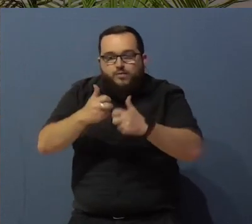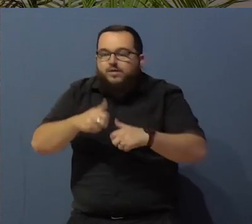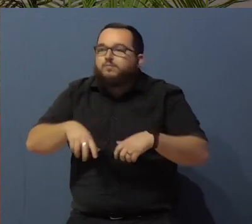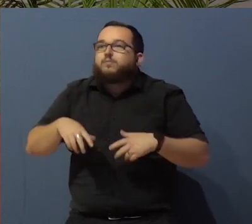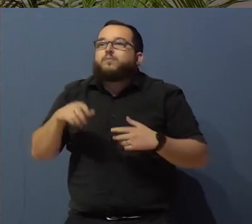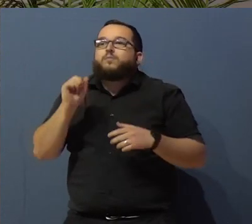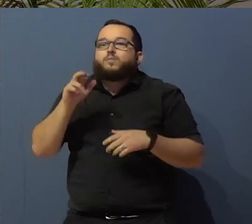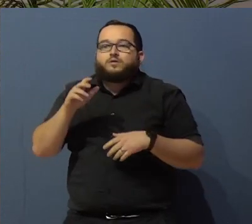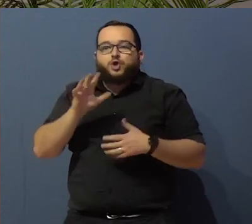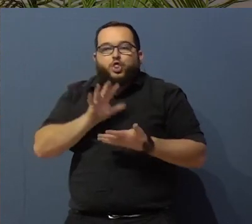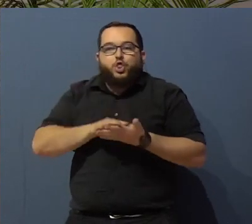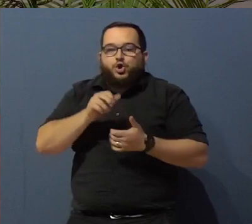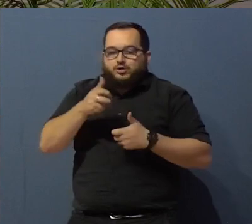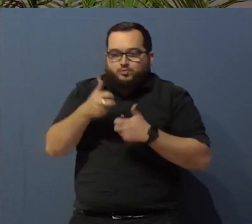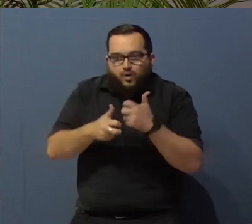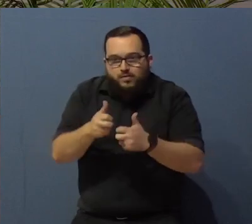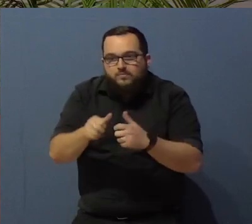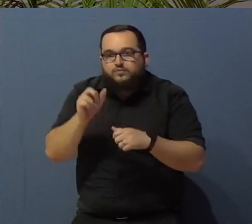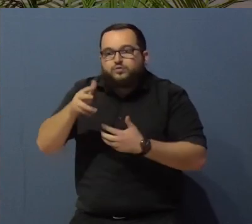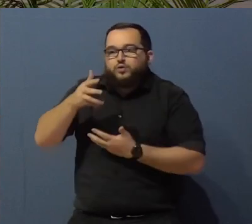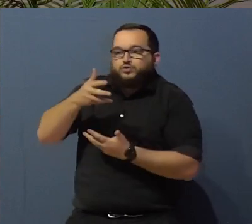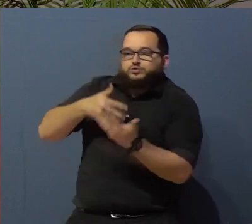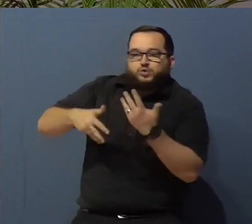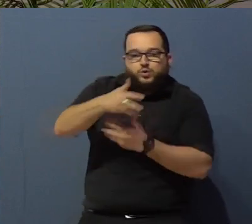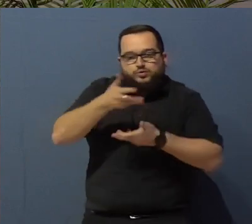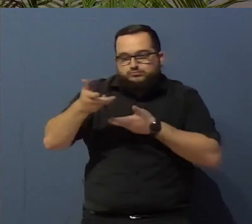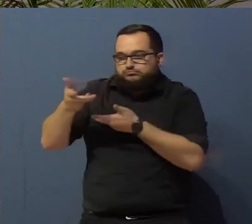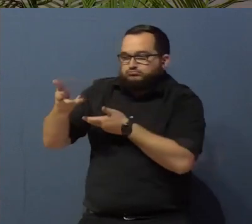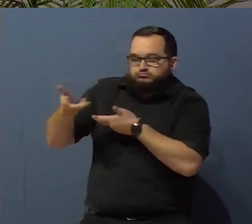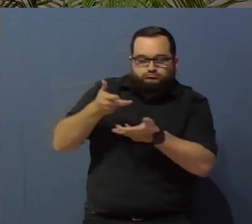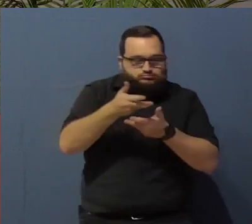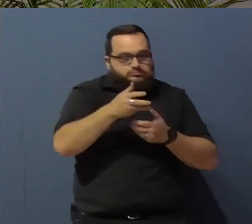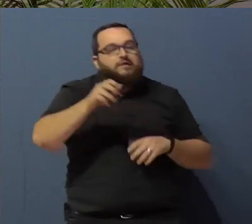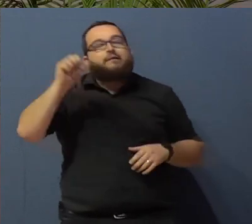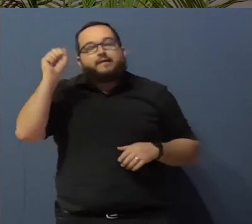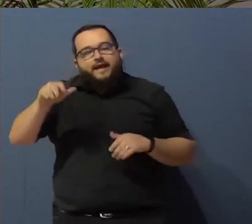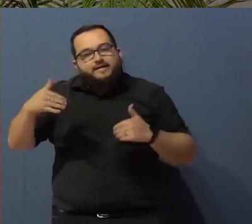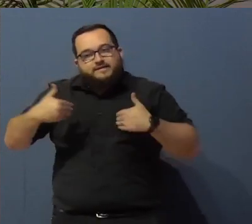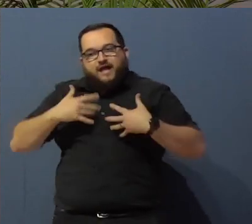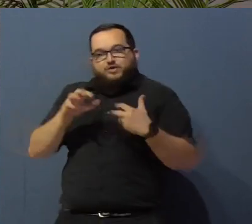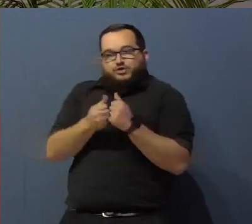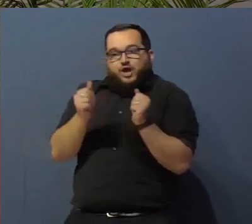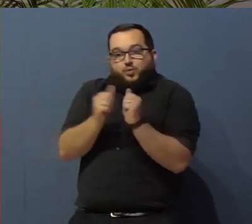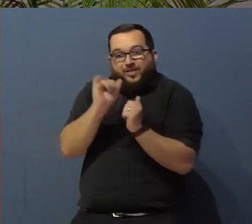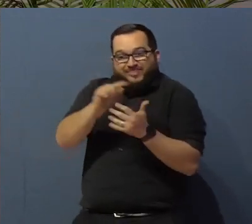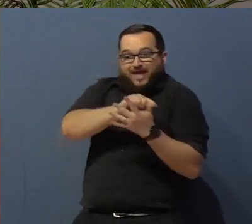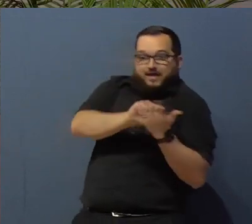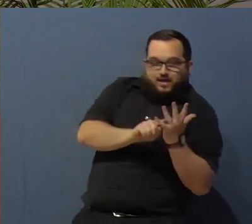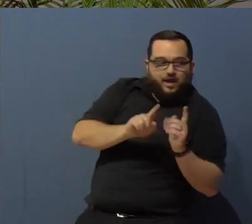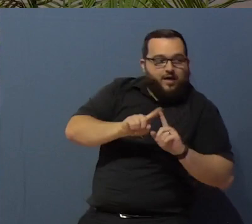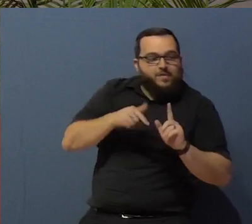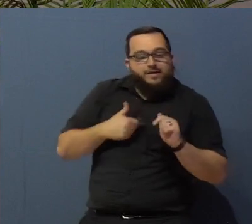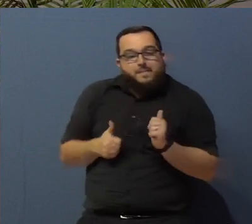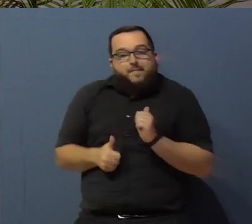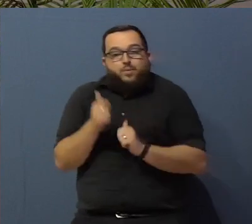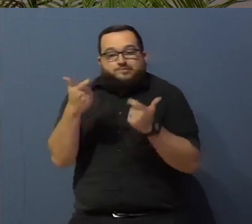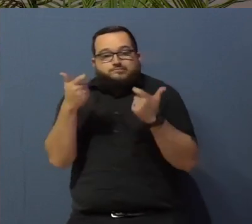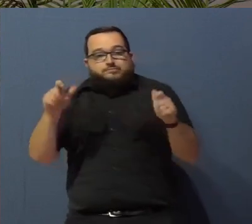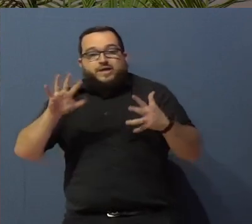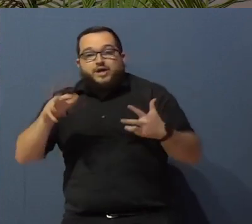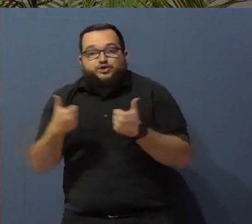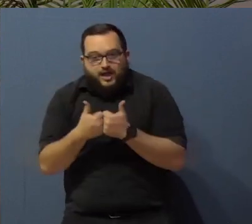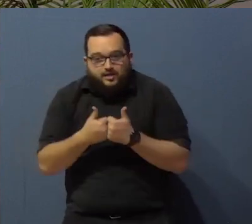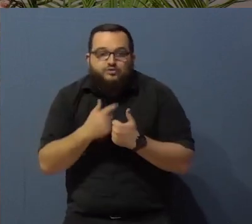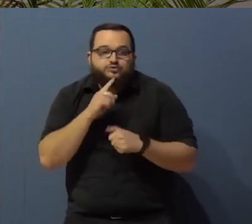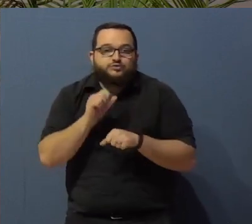difficulties, or even social interaction, though all these were a challenge for me, but my greatest challenge was